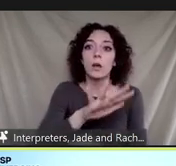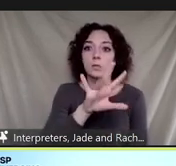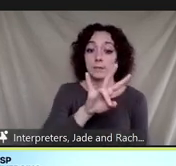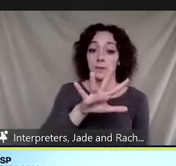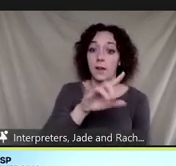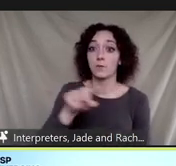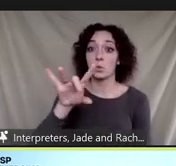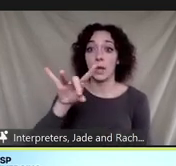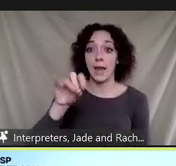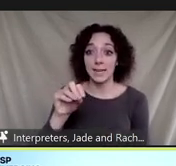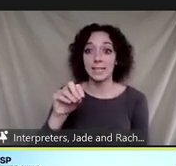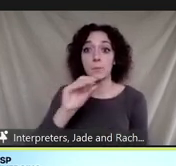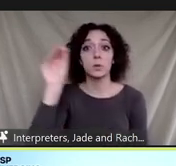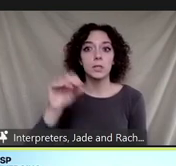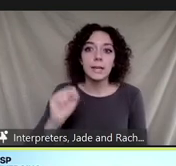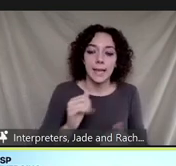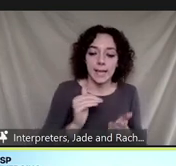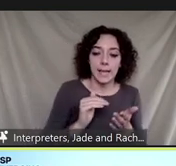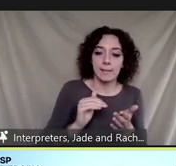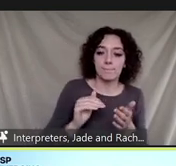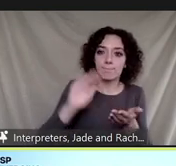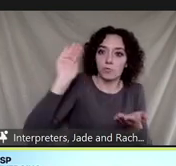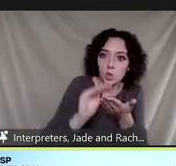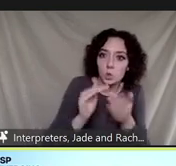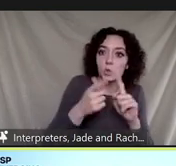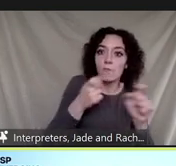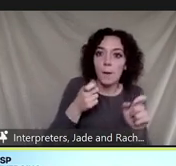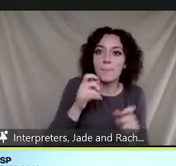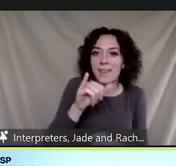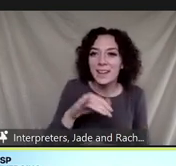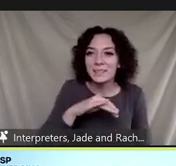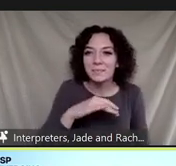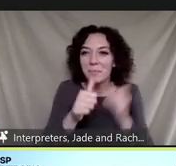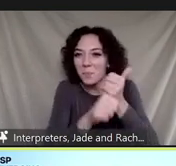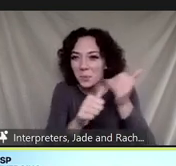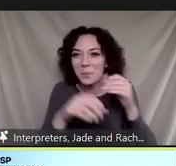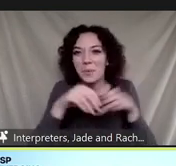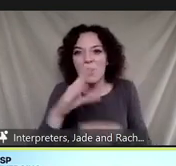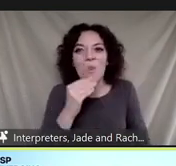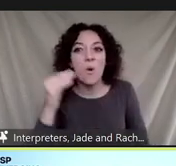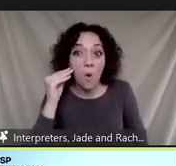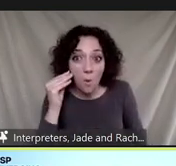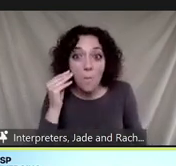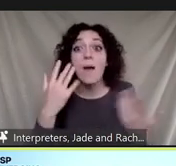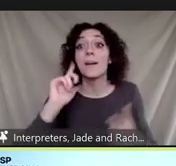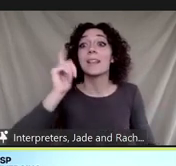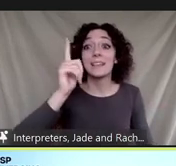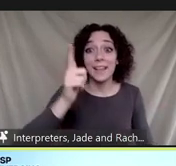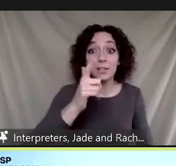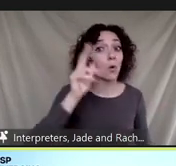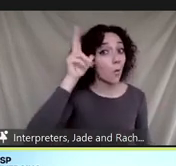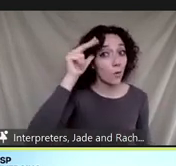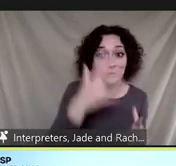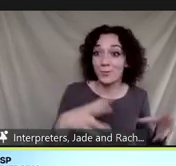from your shoes before you went into your home right but the transition to automobiles albeit powered with leaded